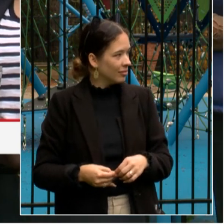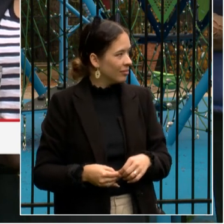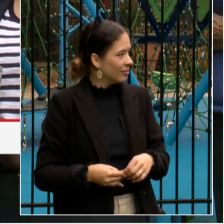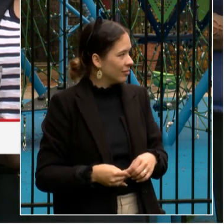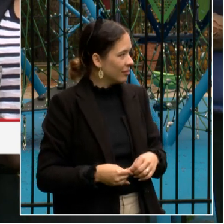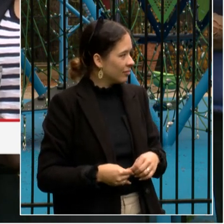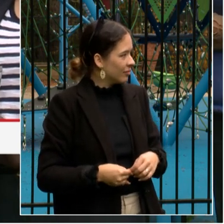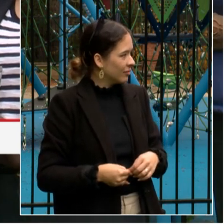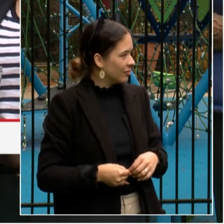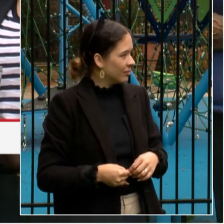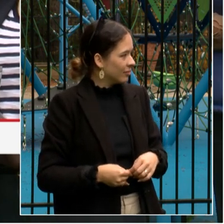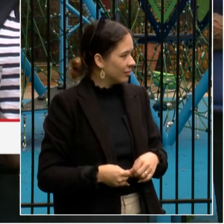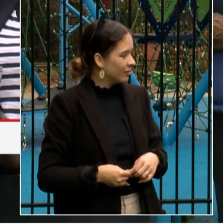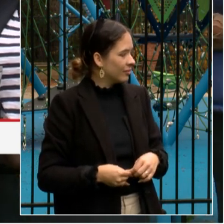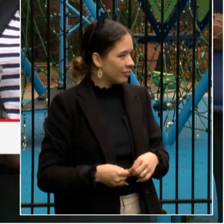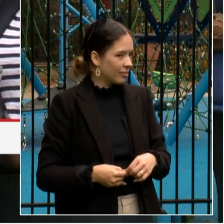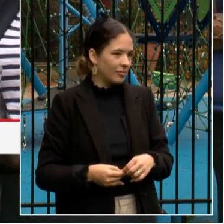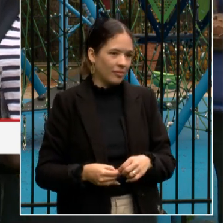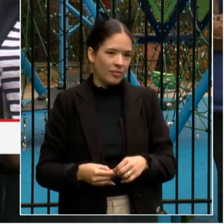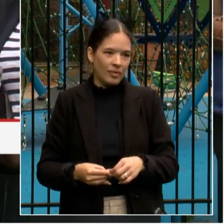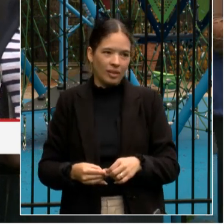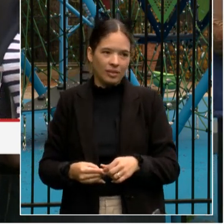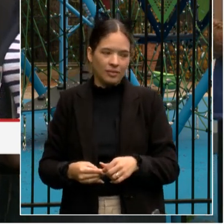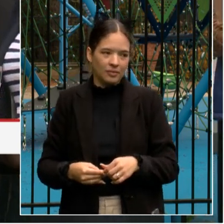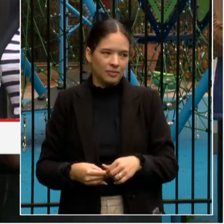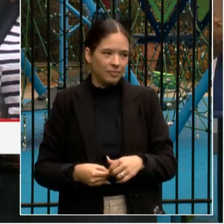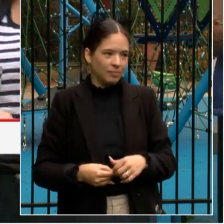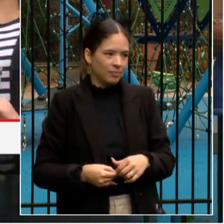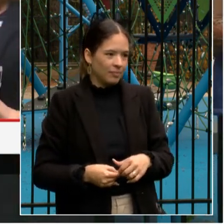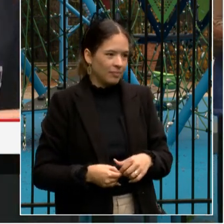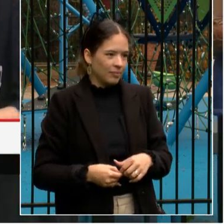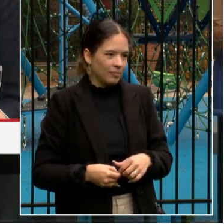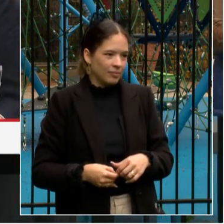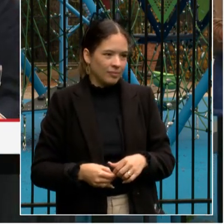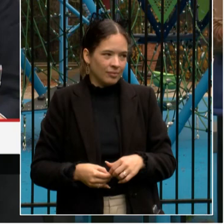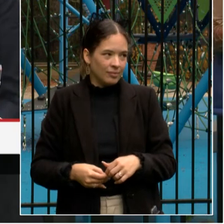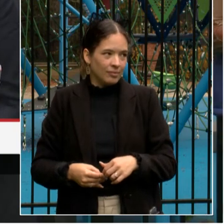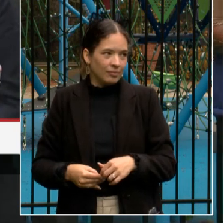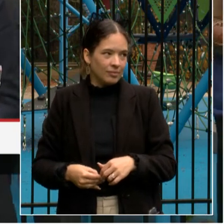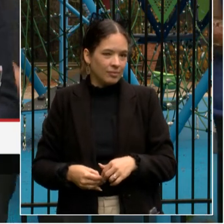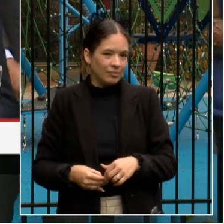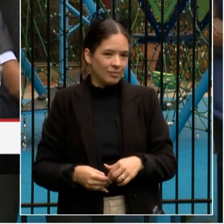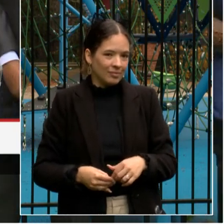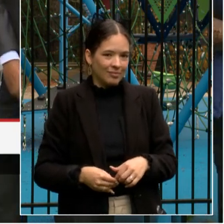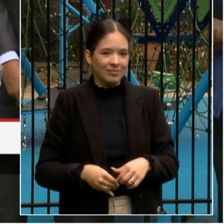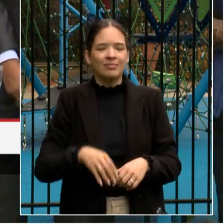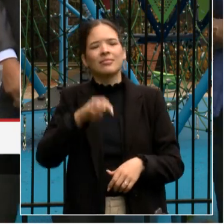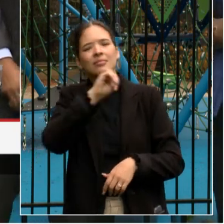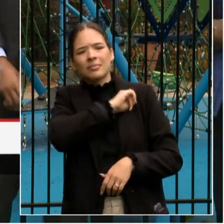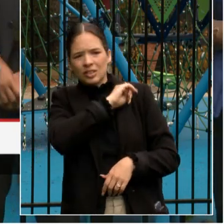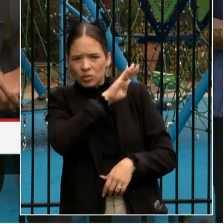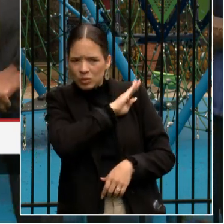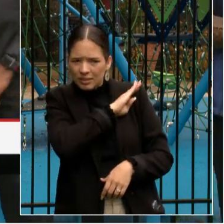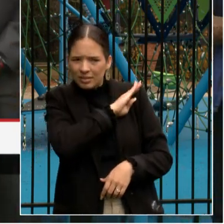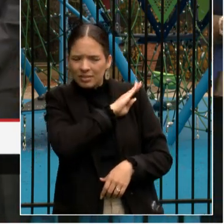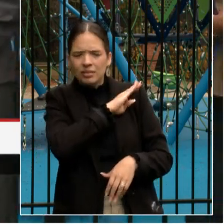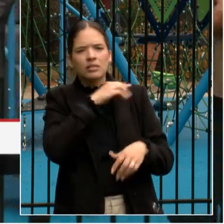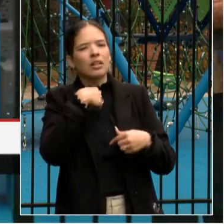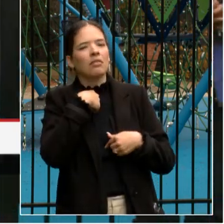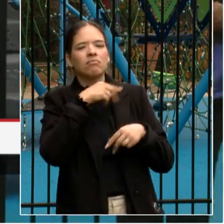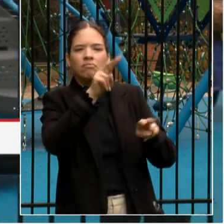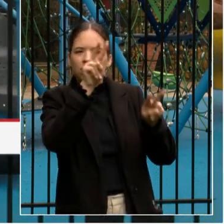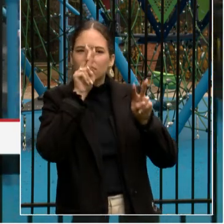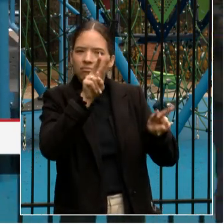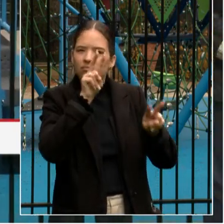Our diversity is our strength. Mayor Bowser, we look forward to continuing to work with you as we